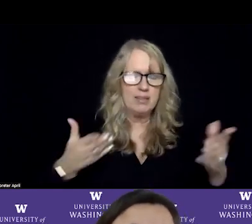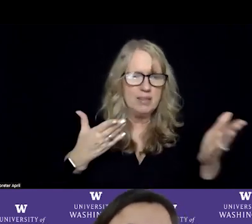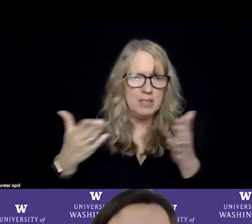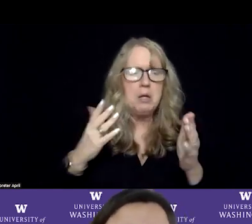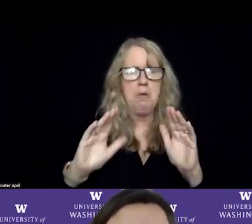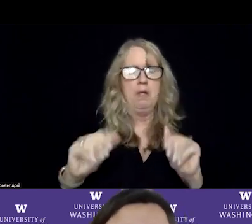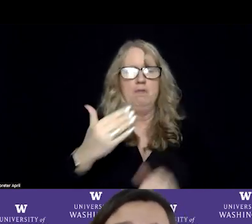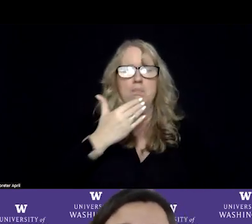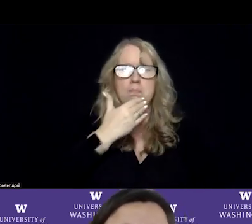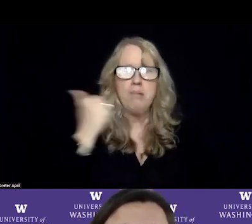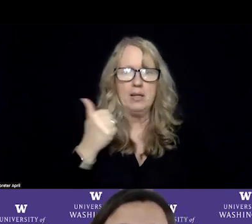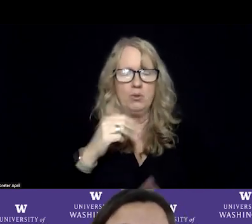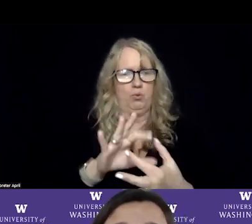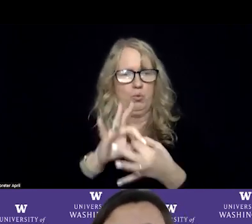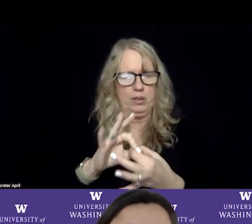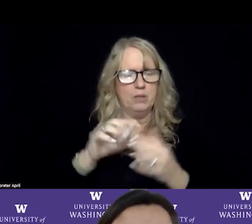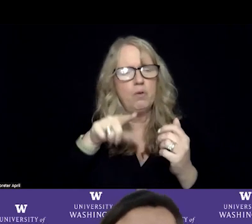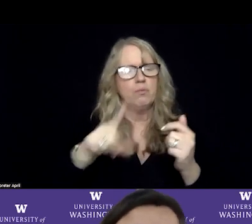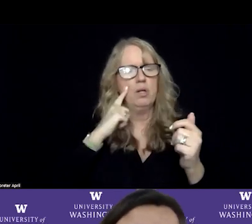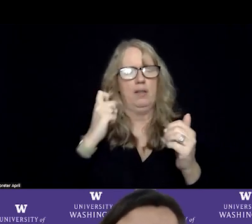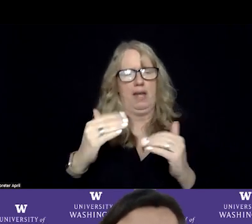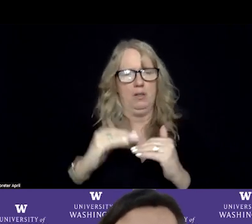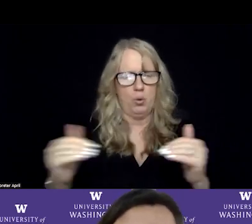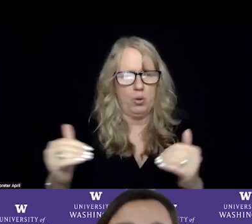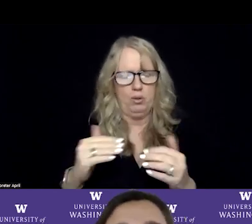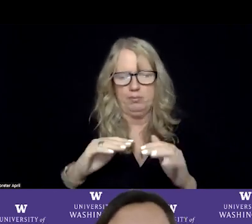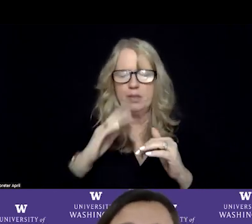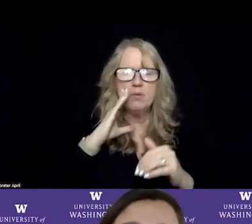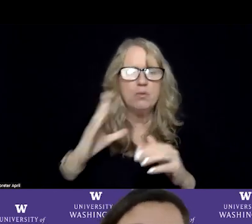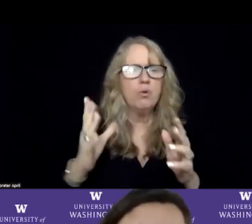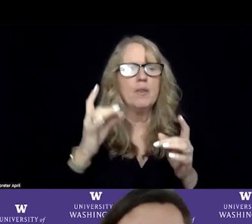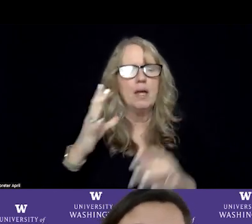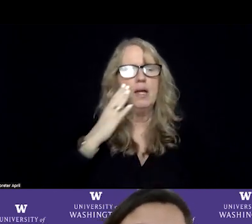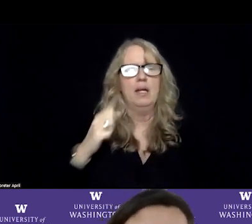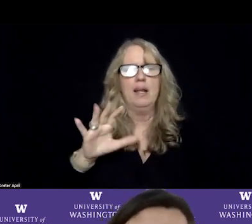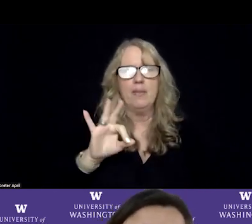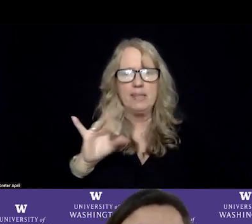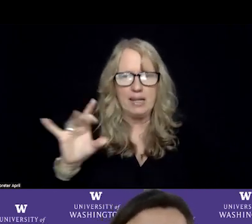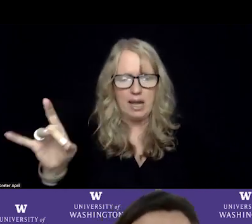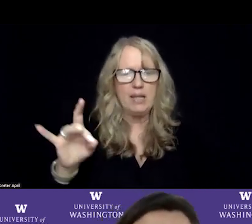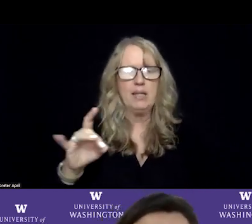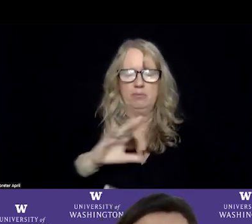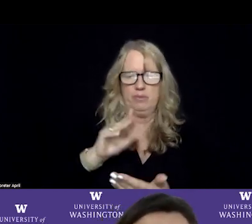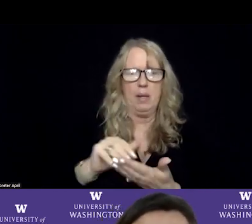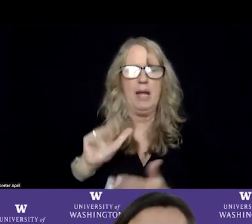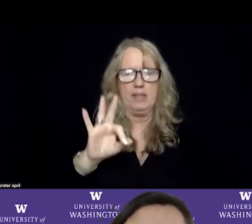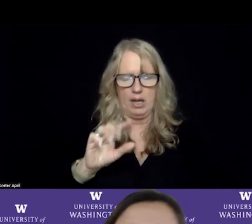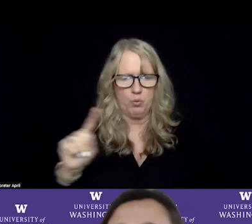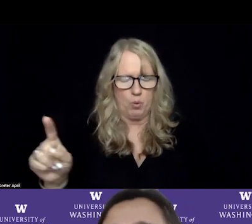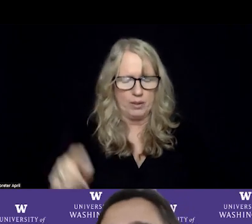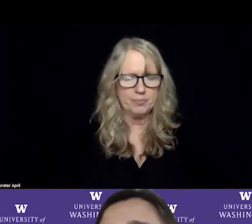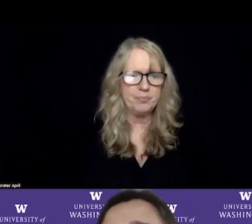better coordination at that local level of the co-response and mobile crisis teams and of the 9-8-8 centers and the 9-1-1 centers.